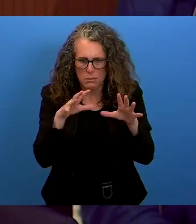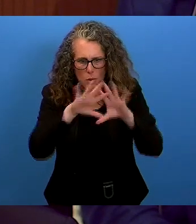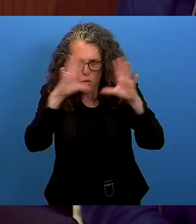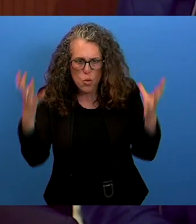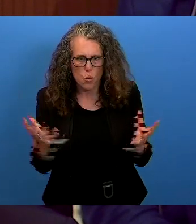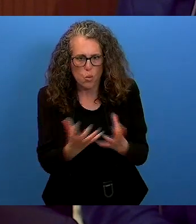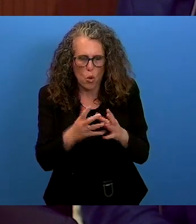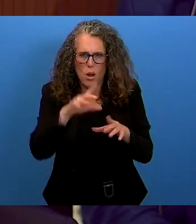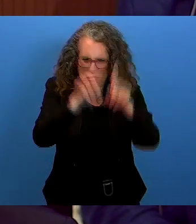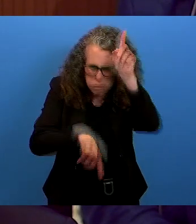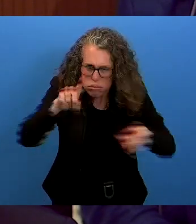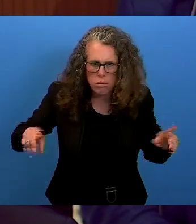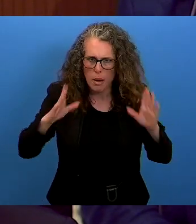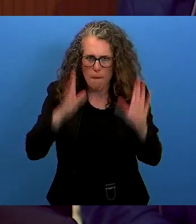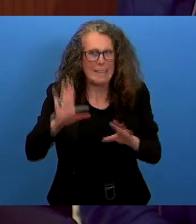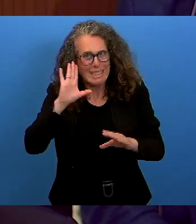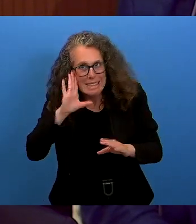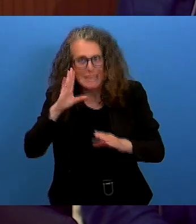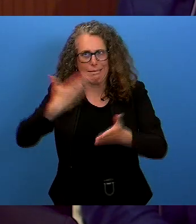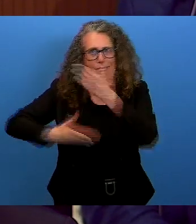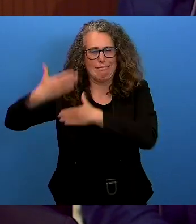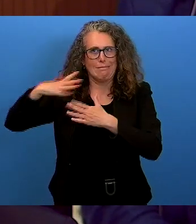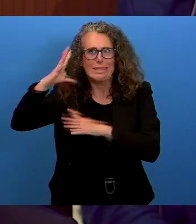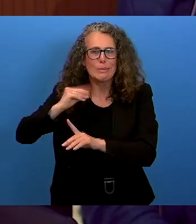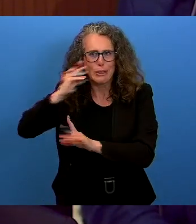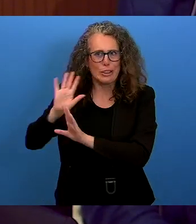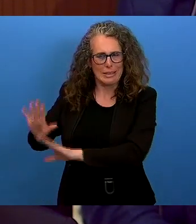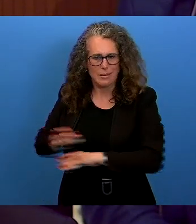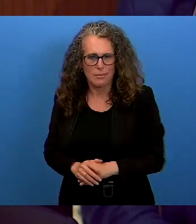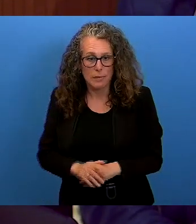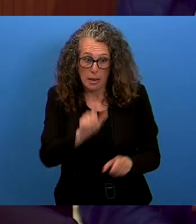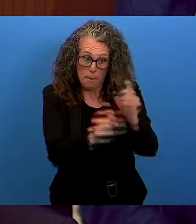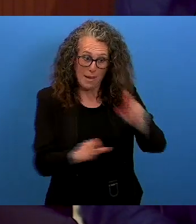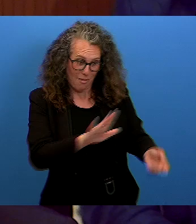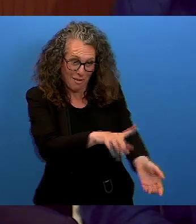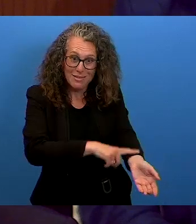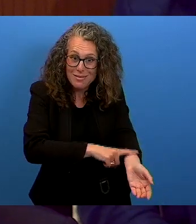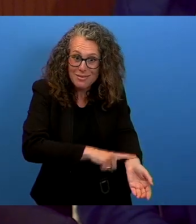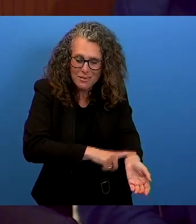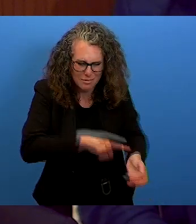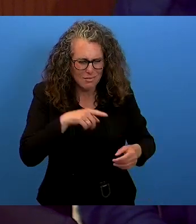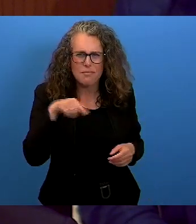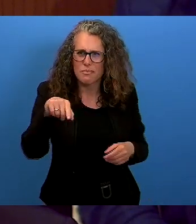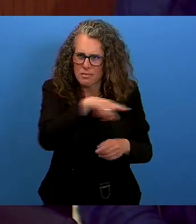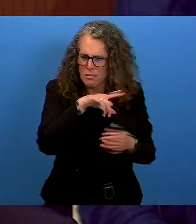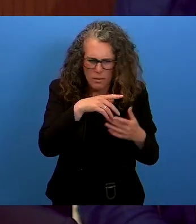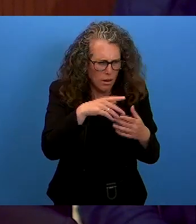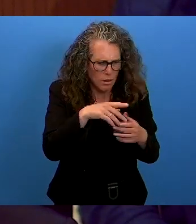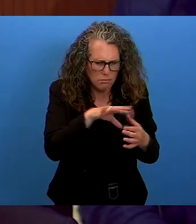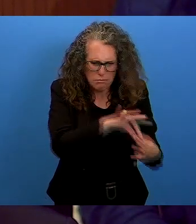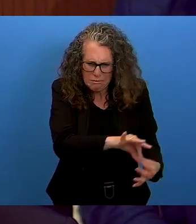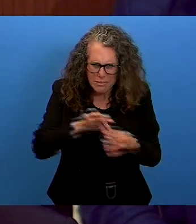world's biodiversity. Indigenous peoples are estimated to have direct links to some 13%